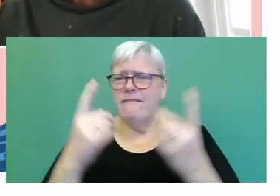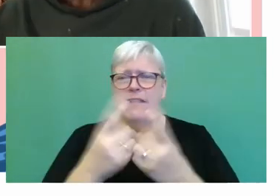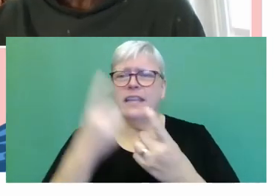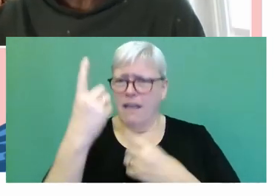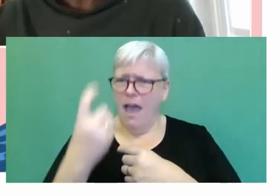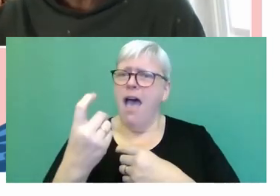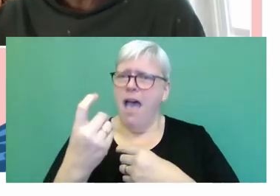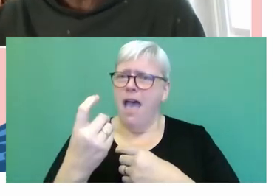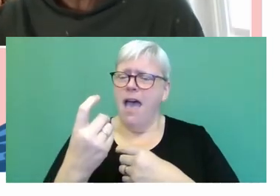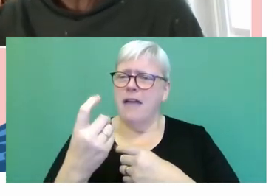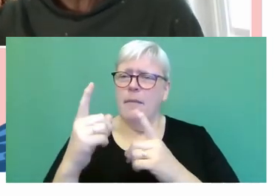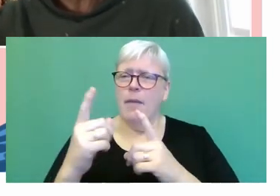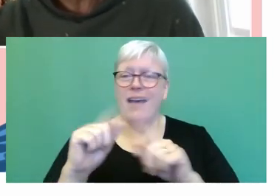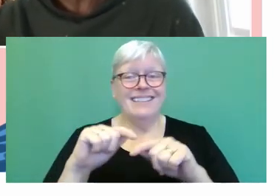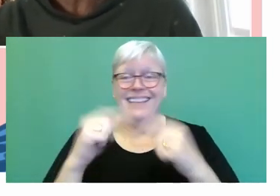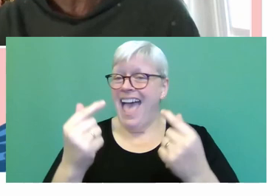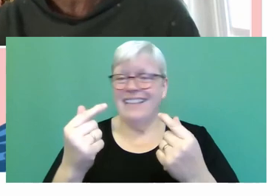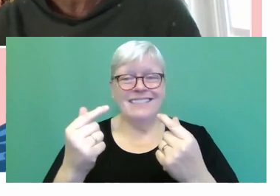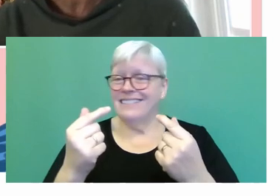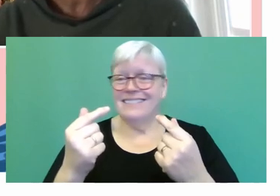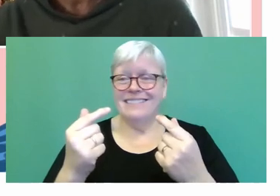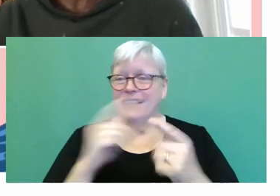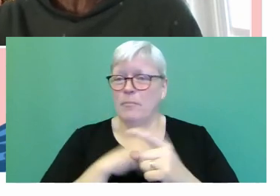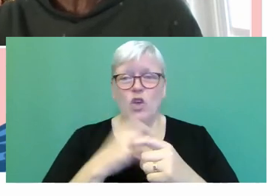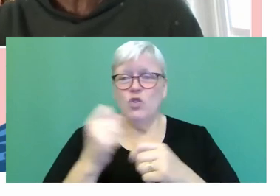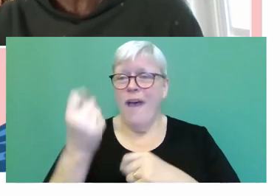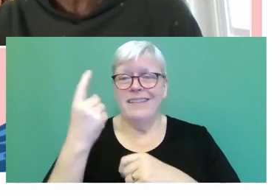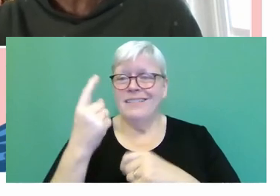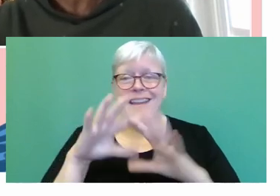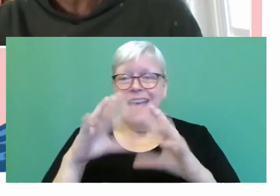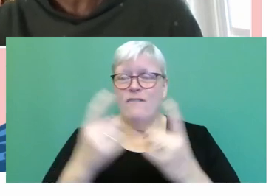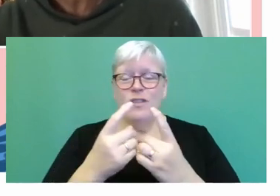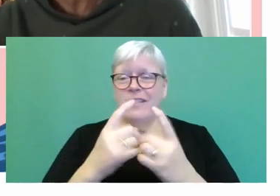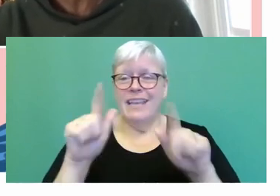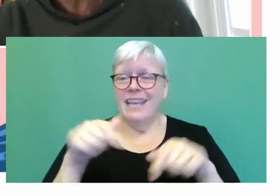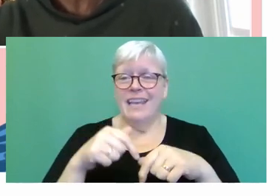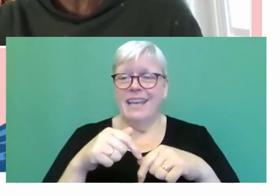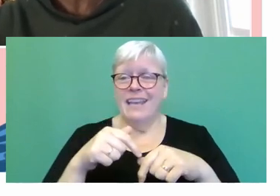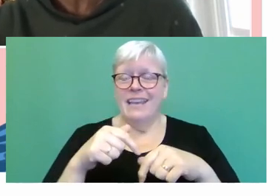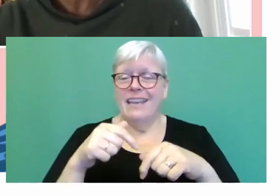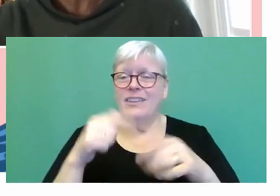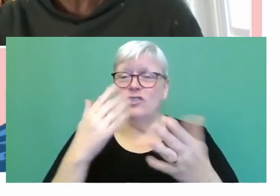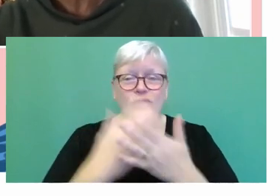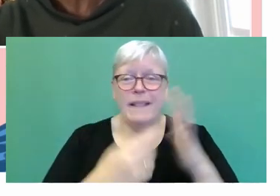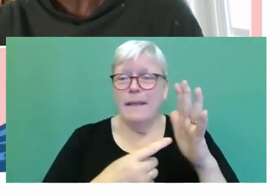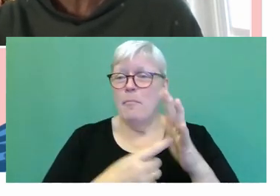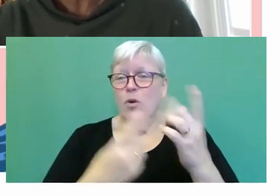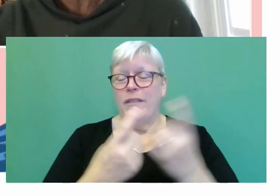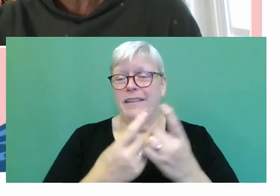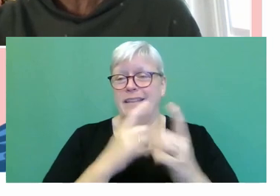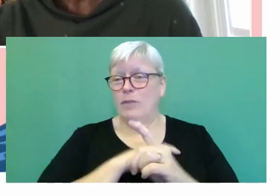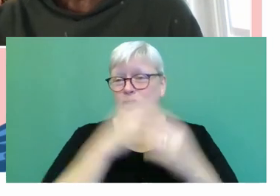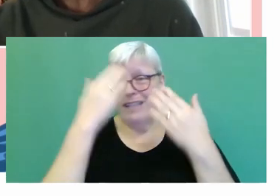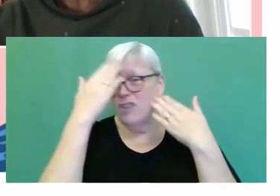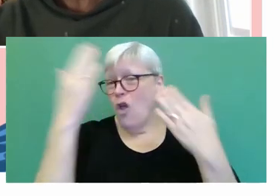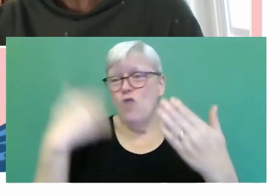But they can't, because they don't understand everything. They can't talk about the really important things, because they don't know them, they don't understand them.